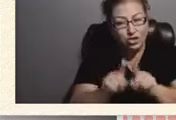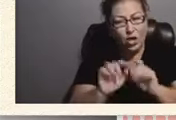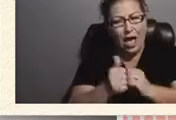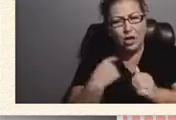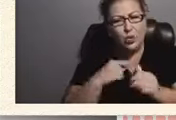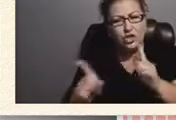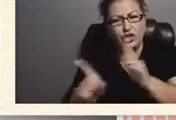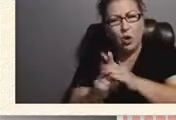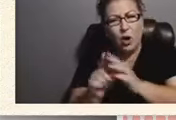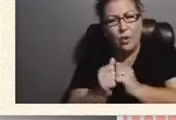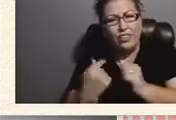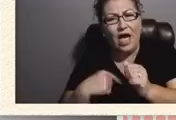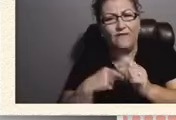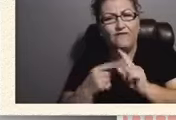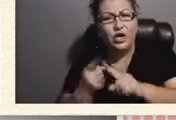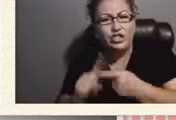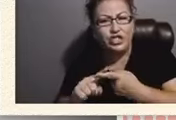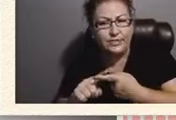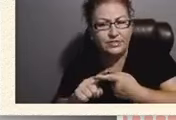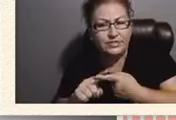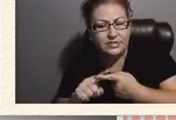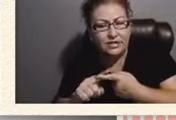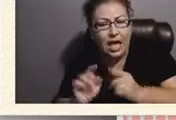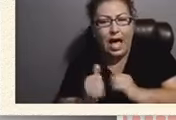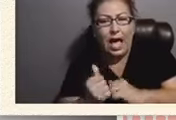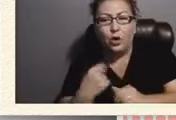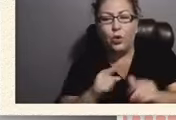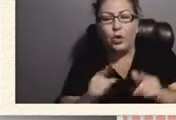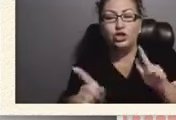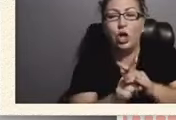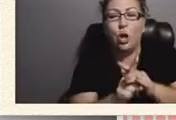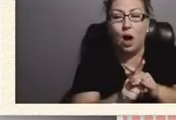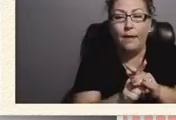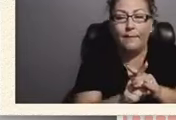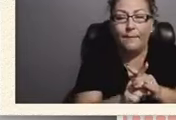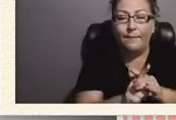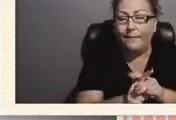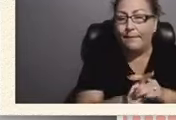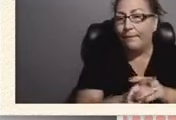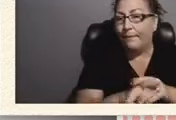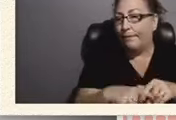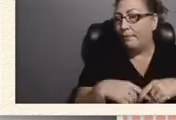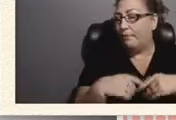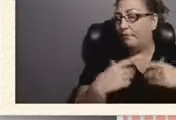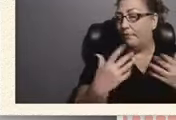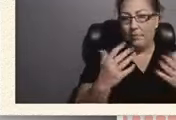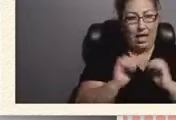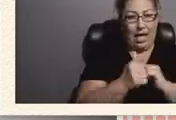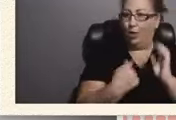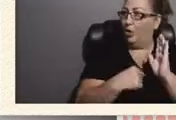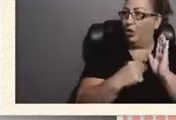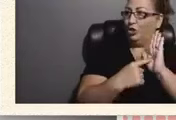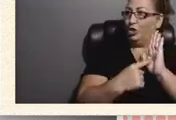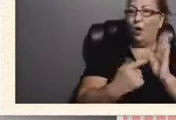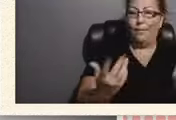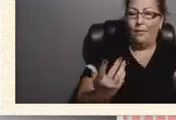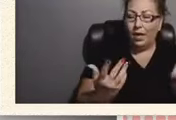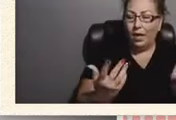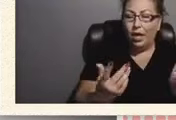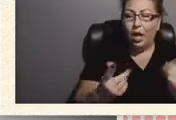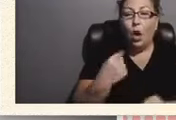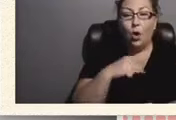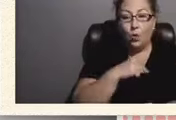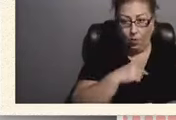friendships? How do we show up? How do we show up? Are we putting our best foot